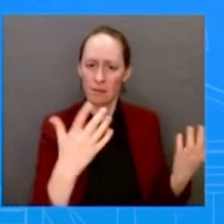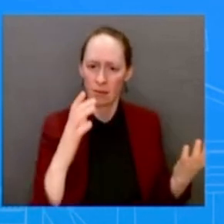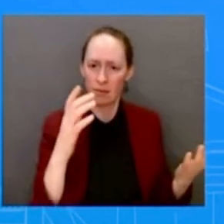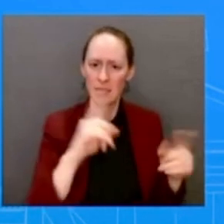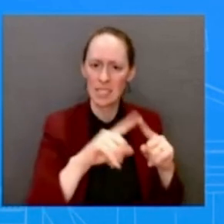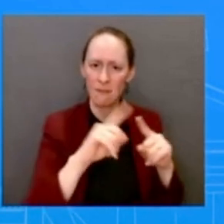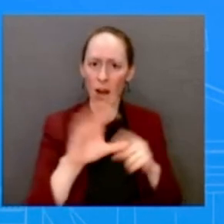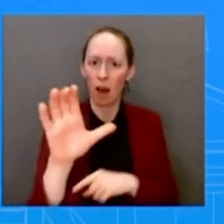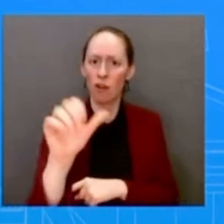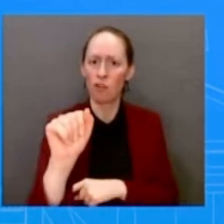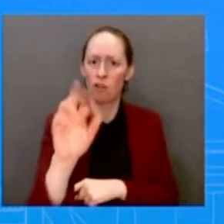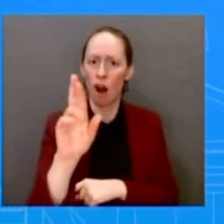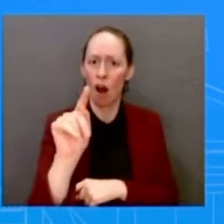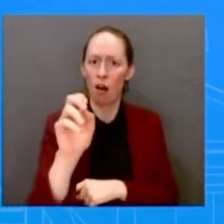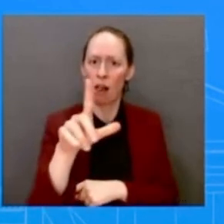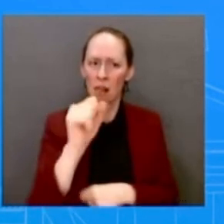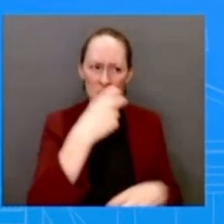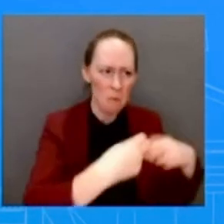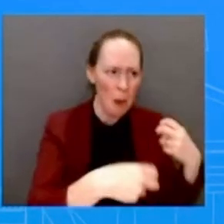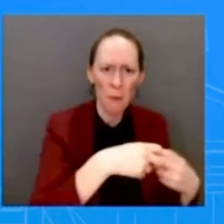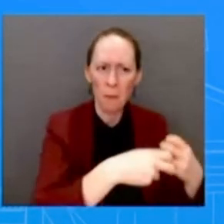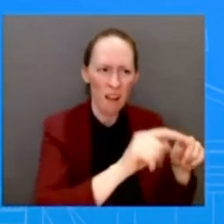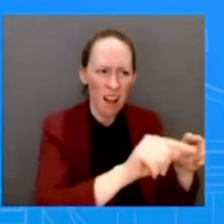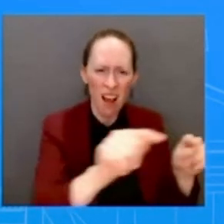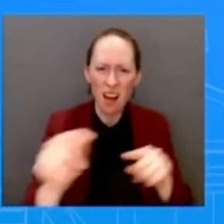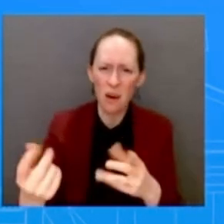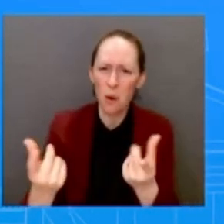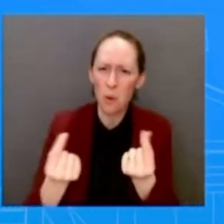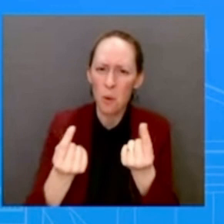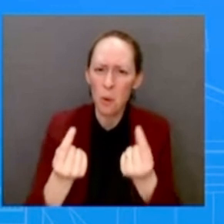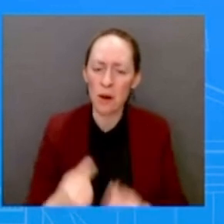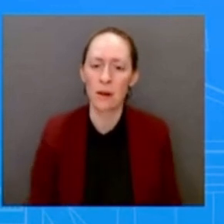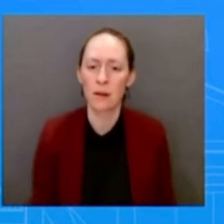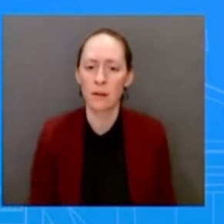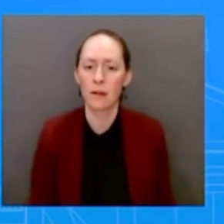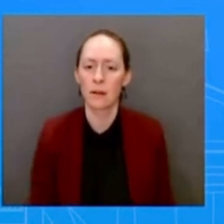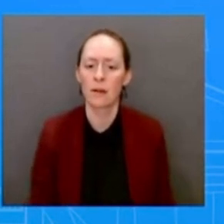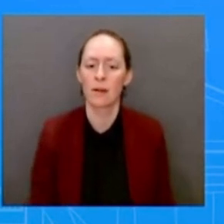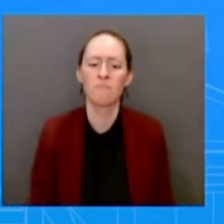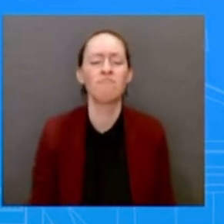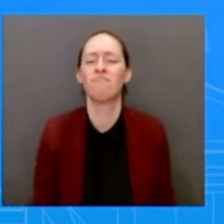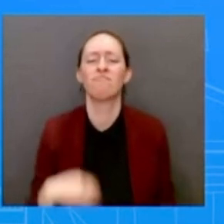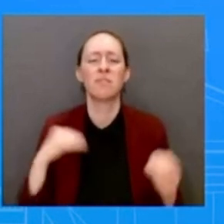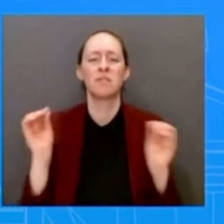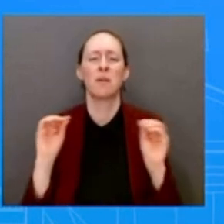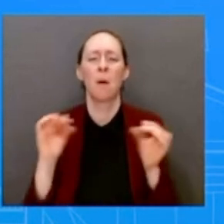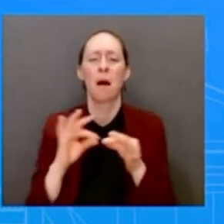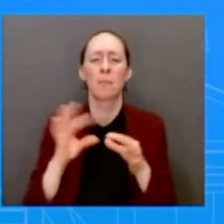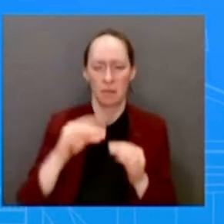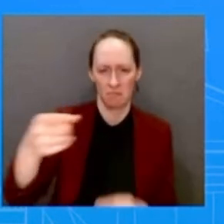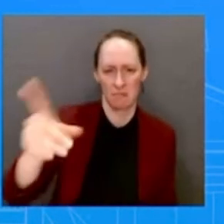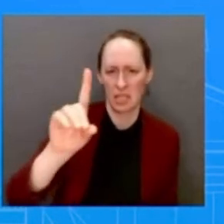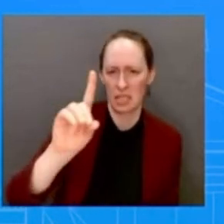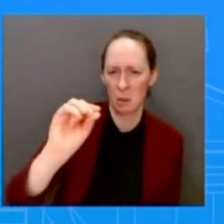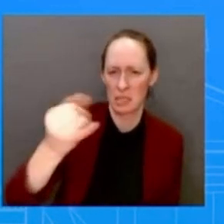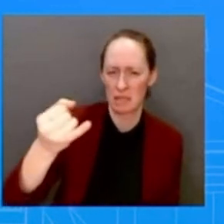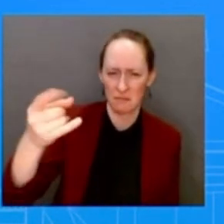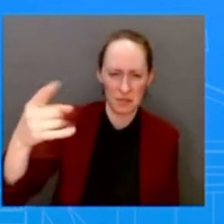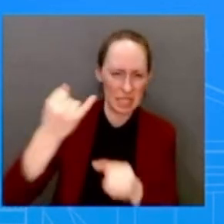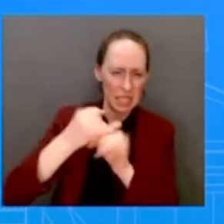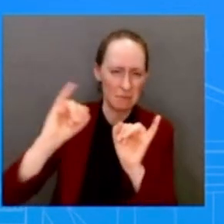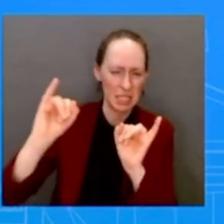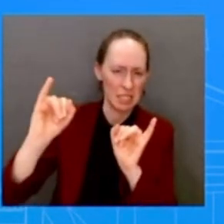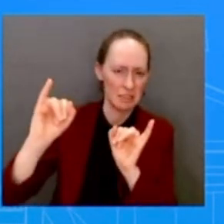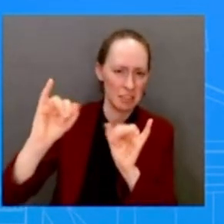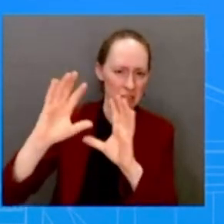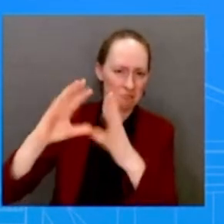As you know, they move in an independent way. I'm just not going to get ahead of any policies that may be coming out from